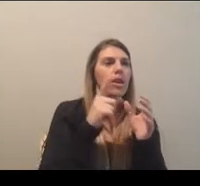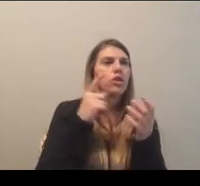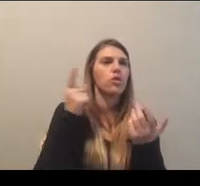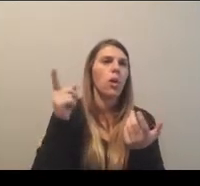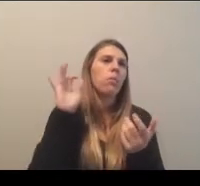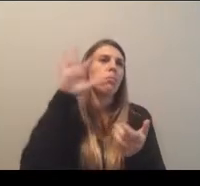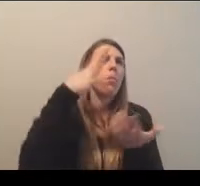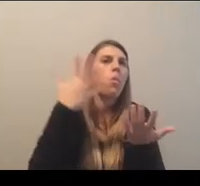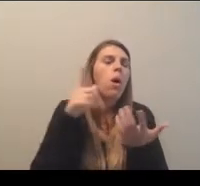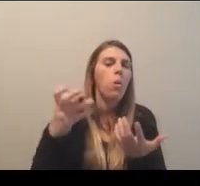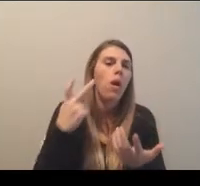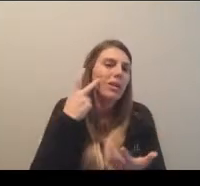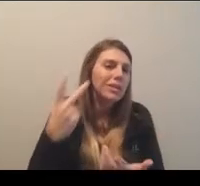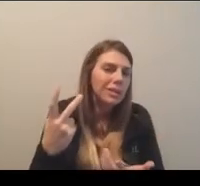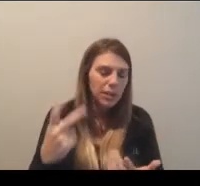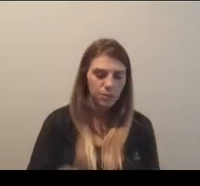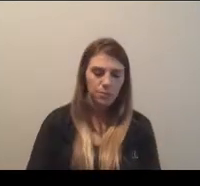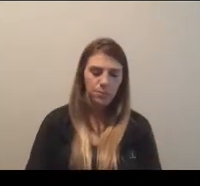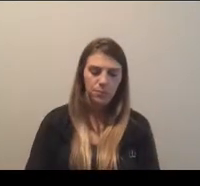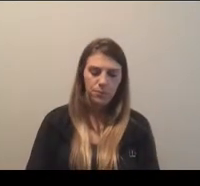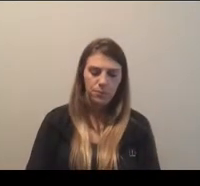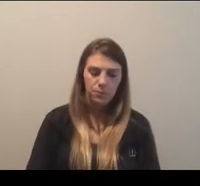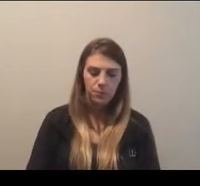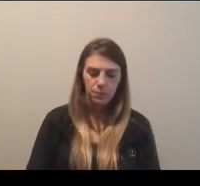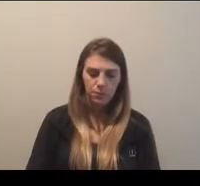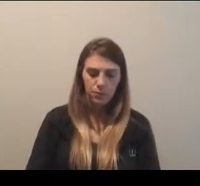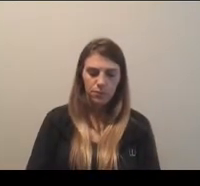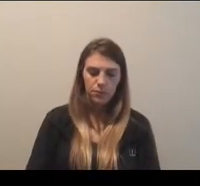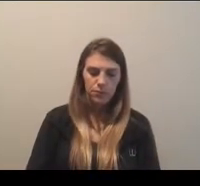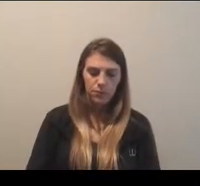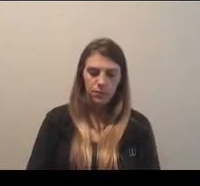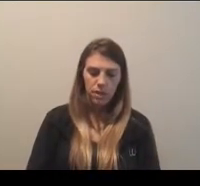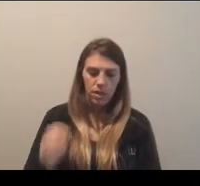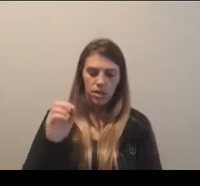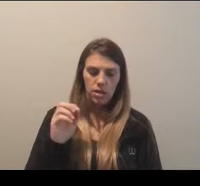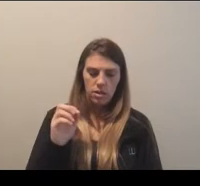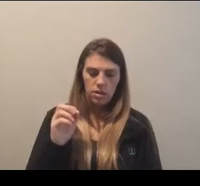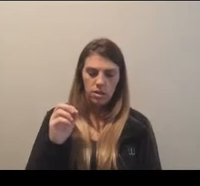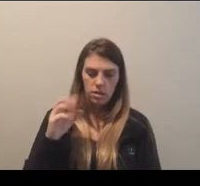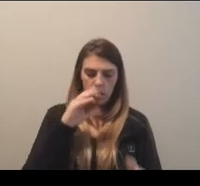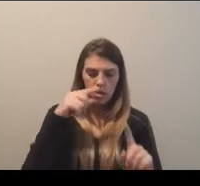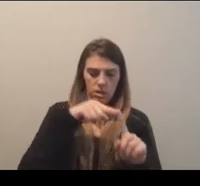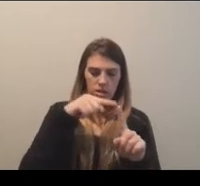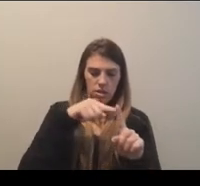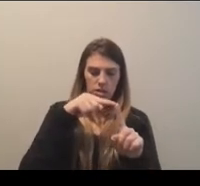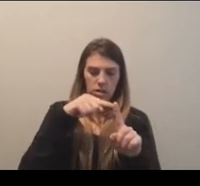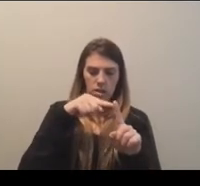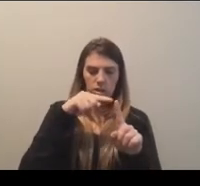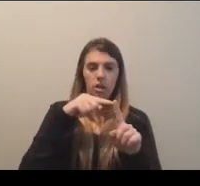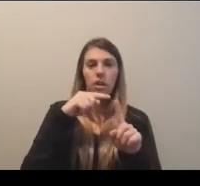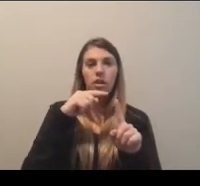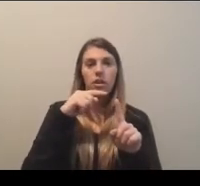category, if you will. The awards gift mementos, this is something that also was